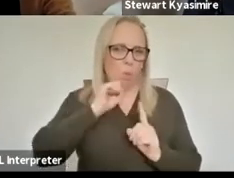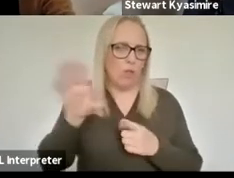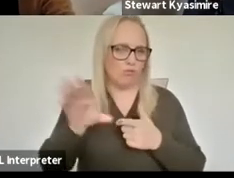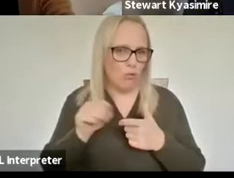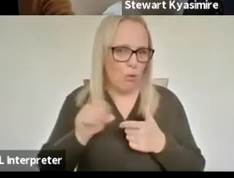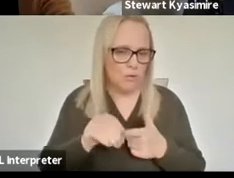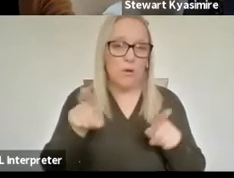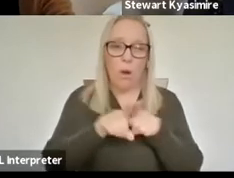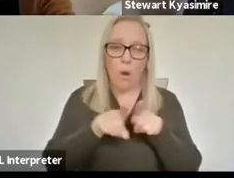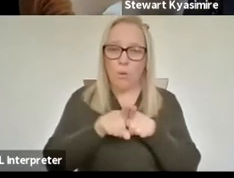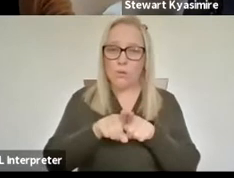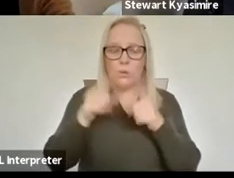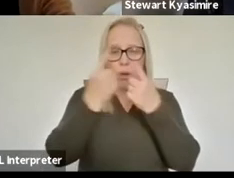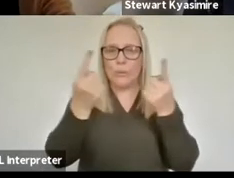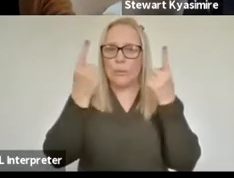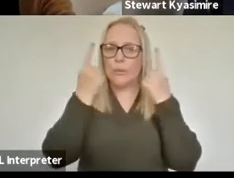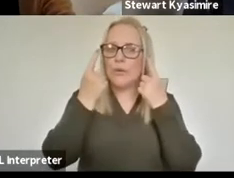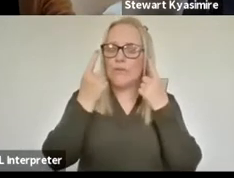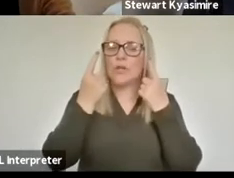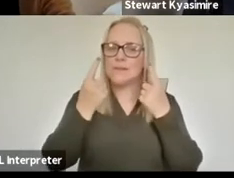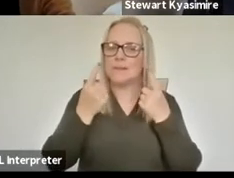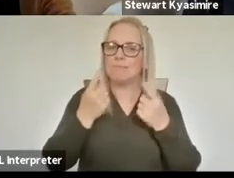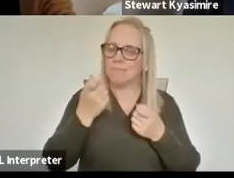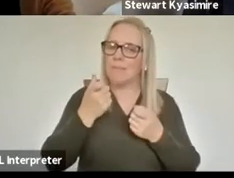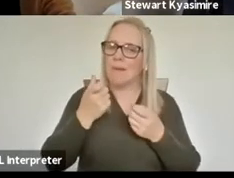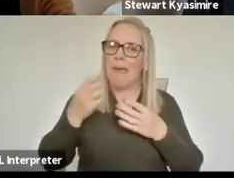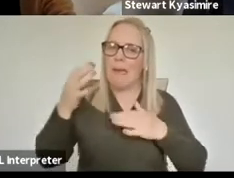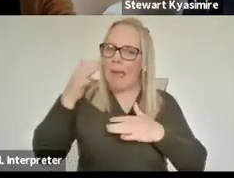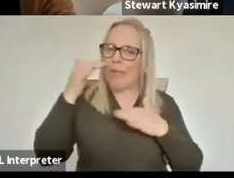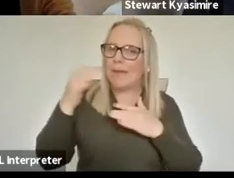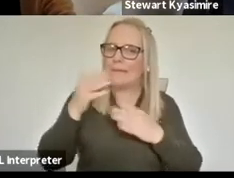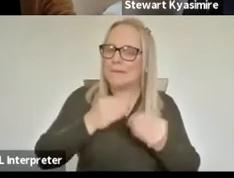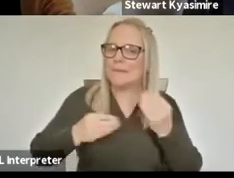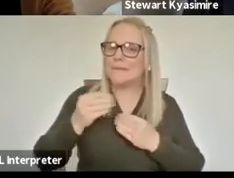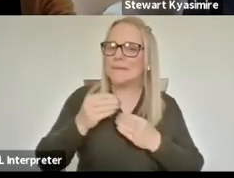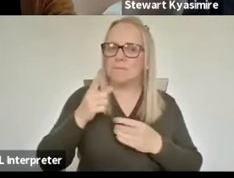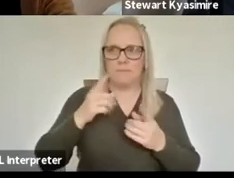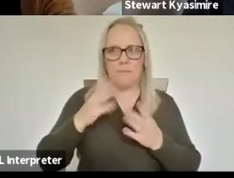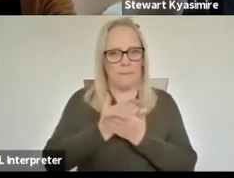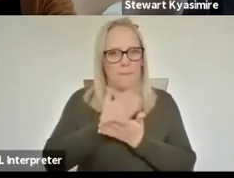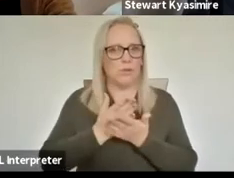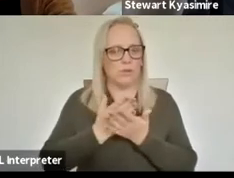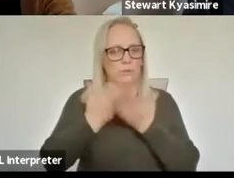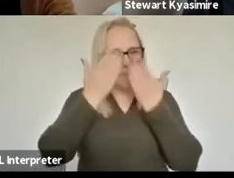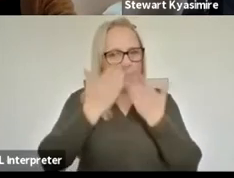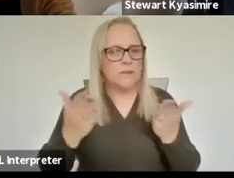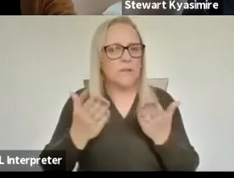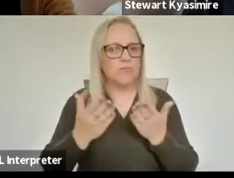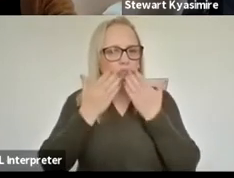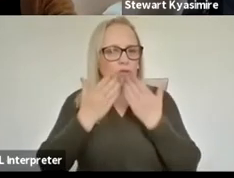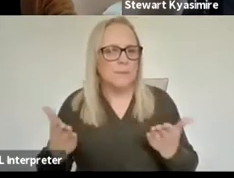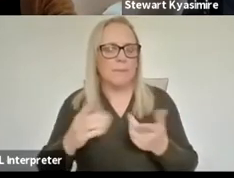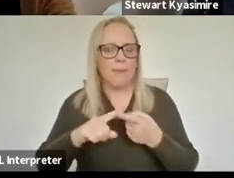university's approach to ethics means that we're guided by the principles of dignity, respect for others, integrity,